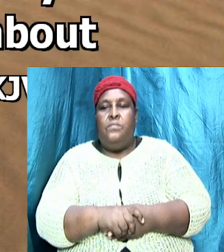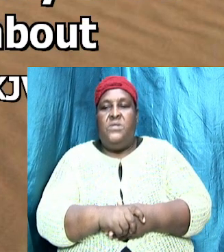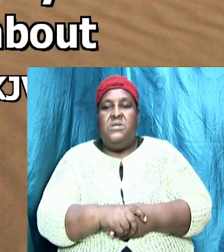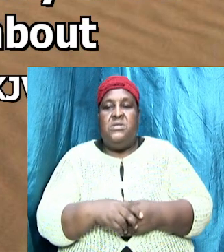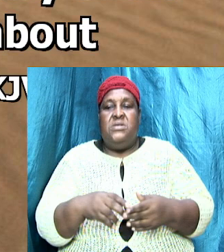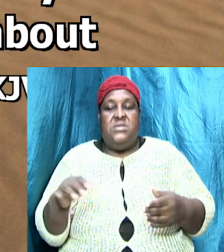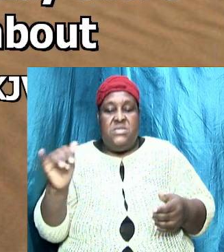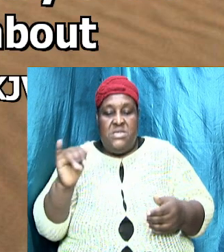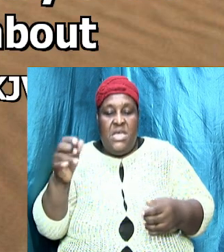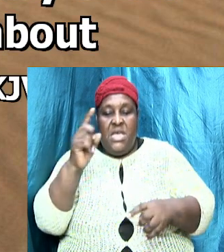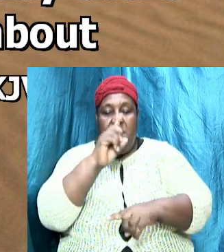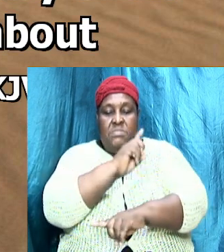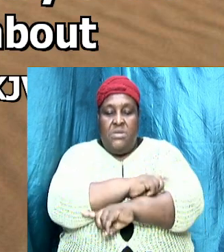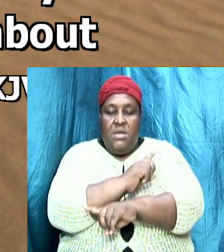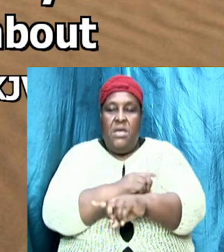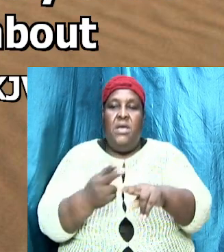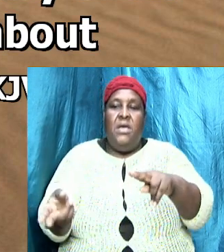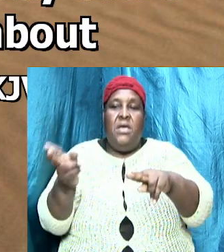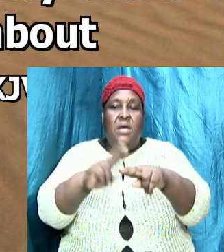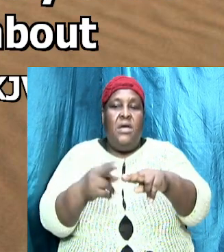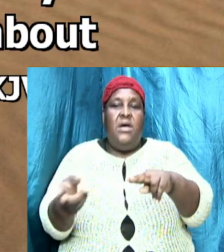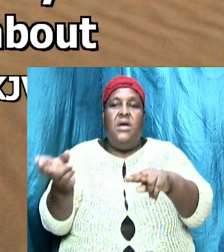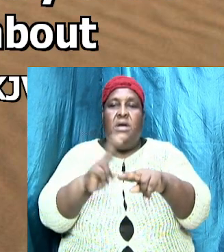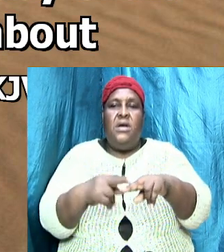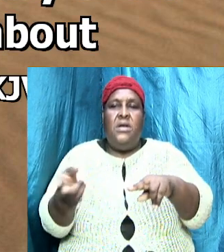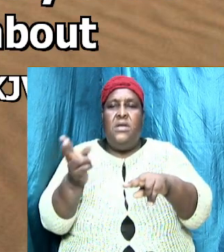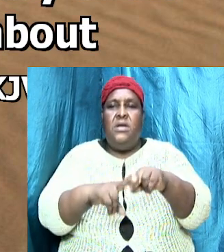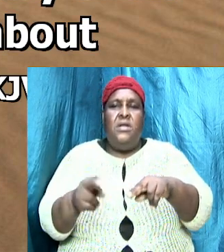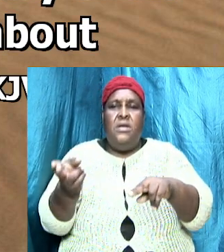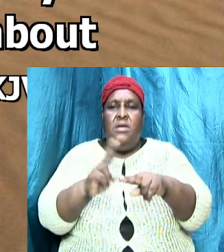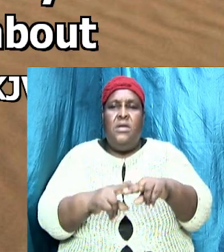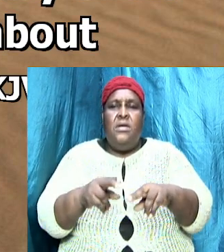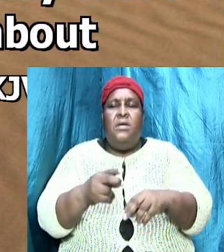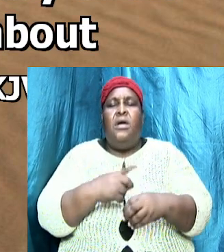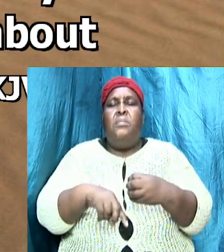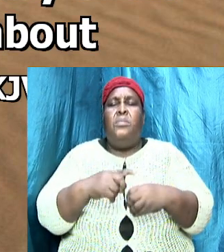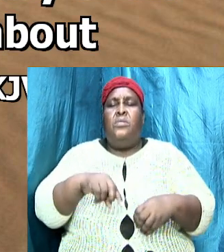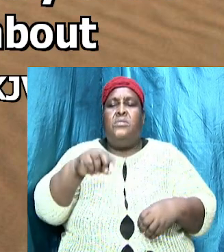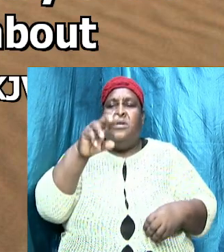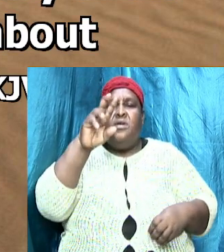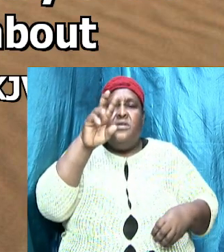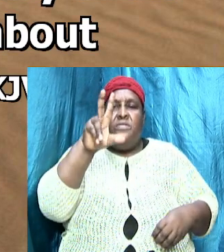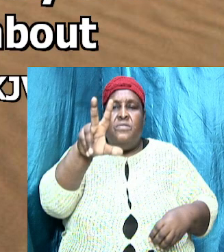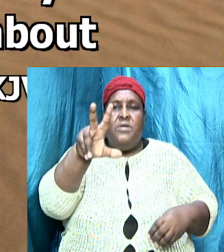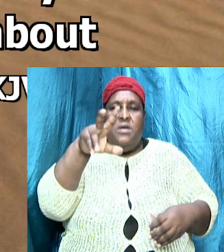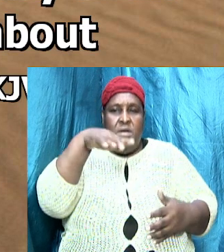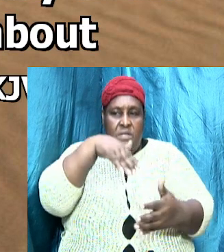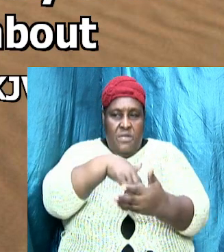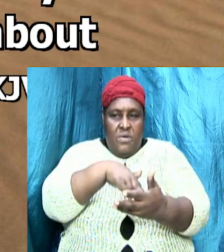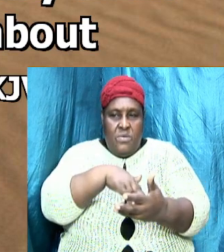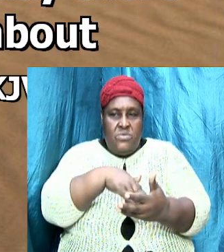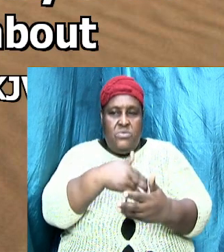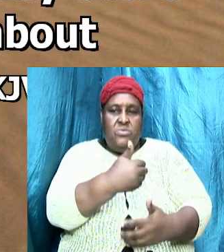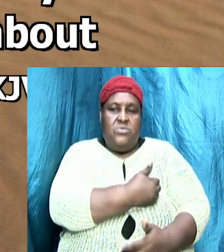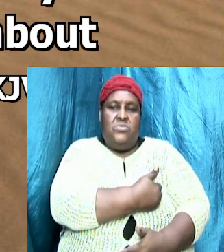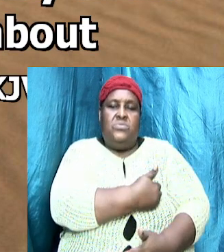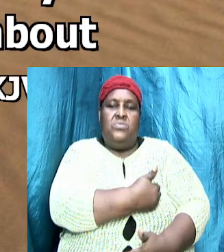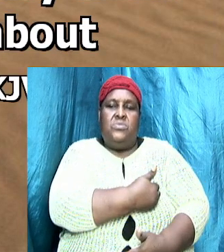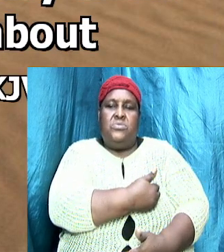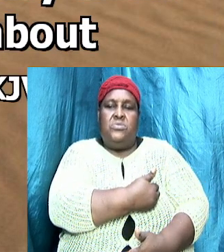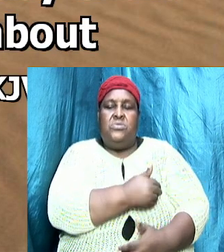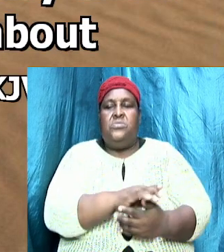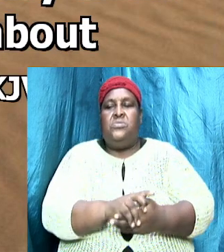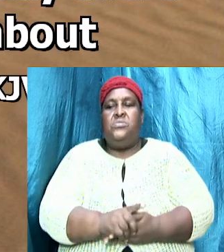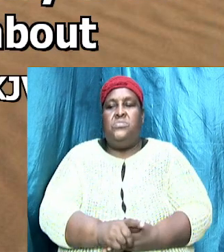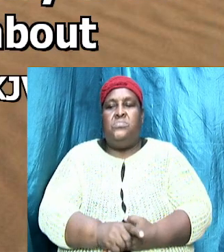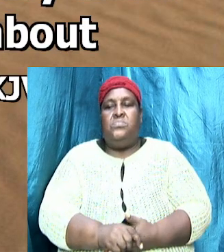same day they were added unto them about 3 thousand souls and go to